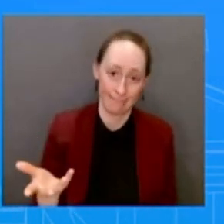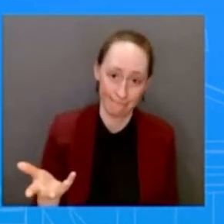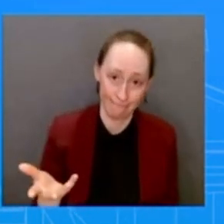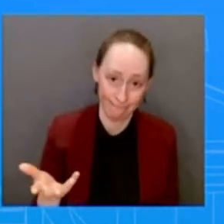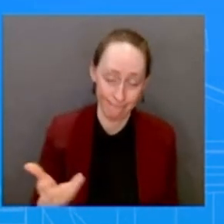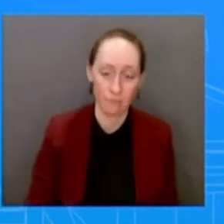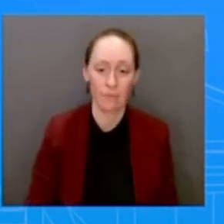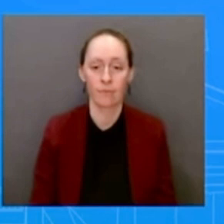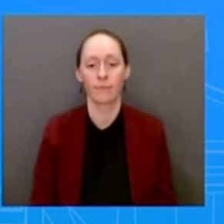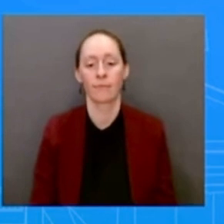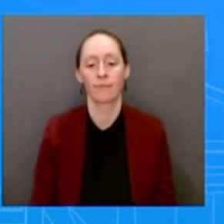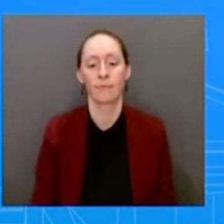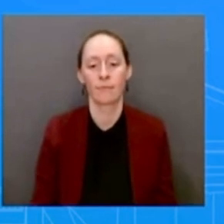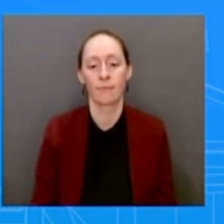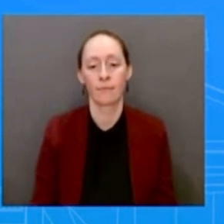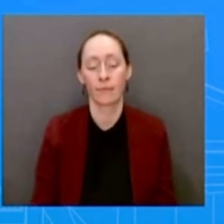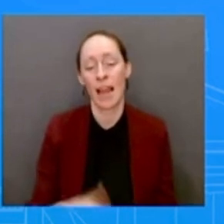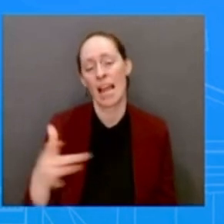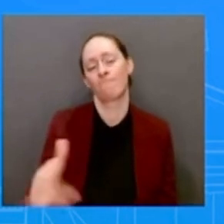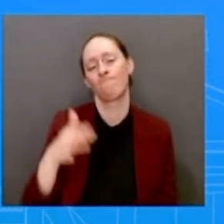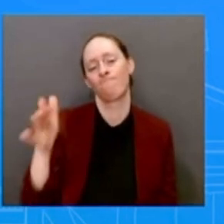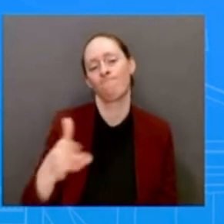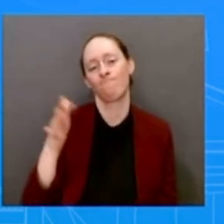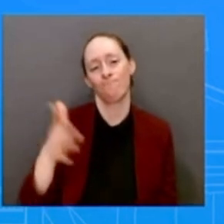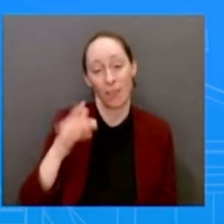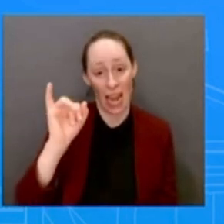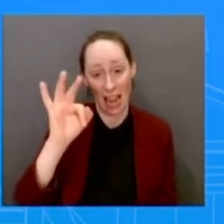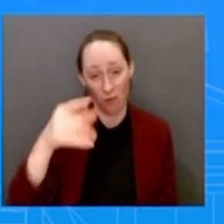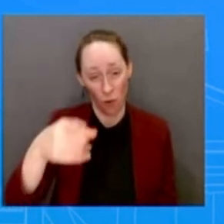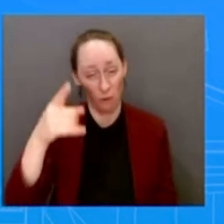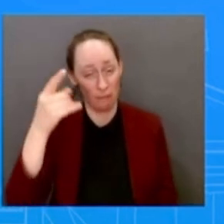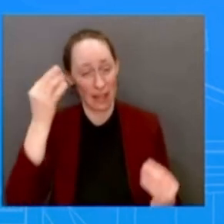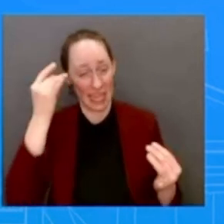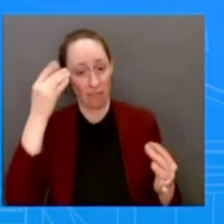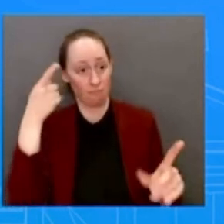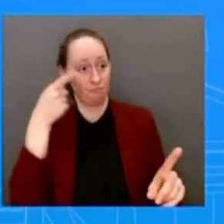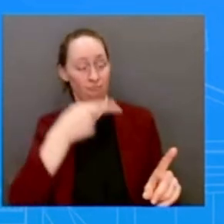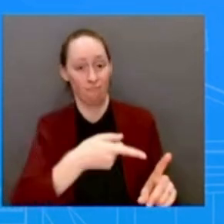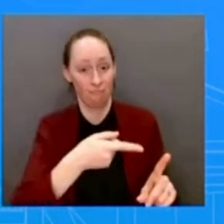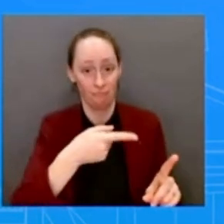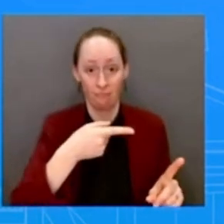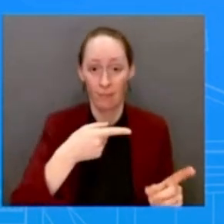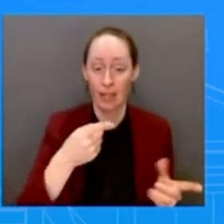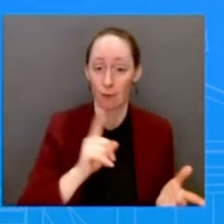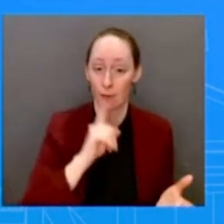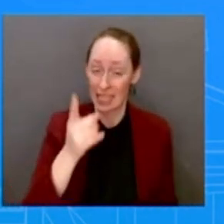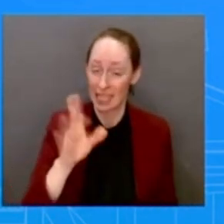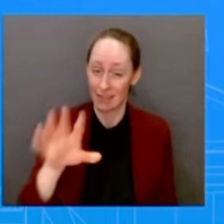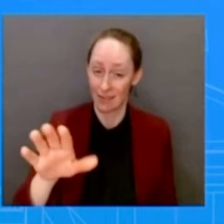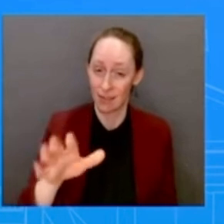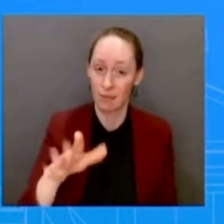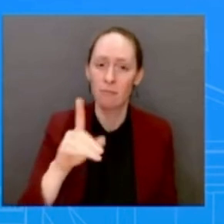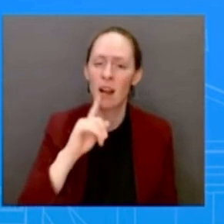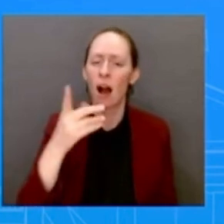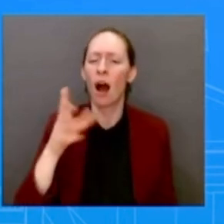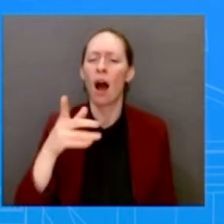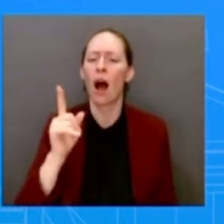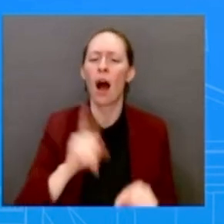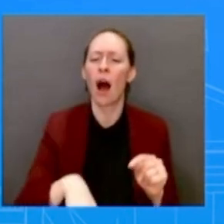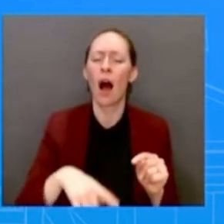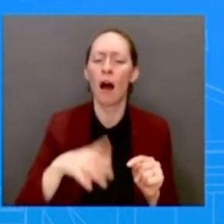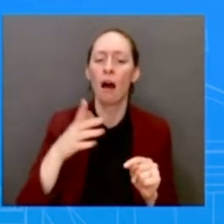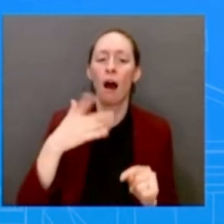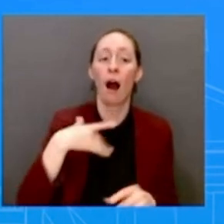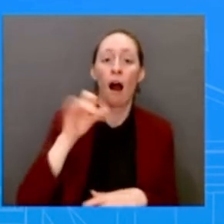to, if you think about this particular issue, he hasn't been able to cite any examples, anything to show that drag shows